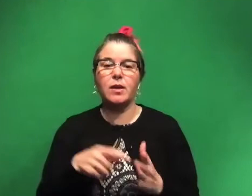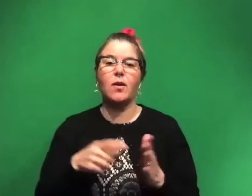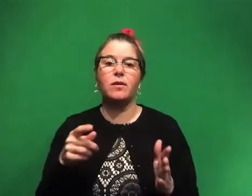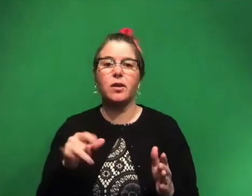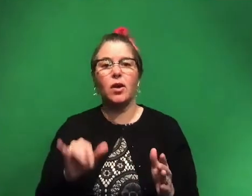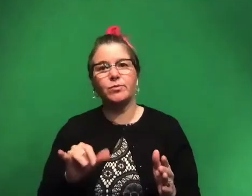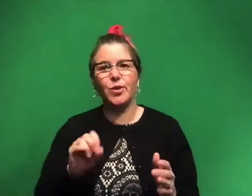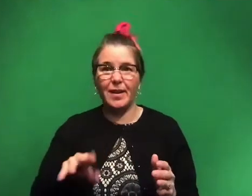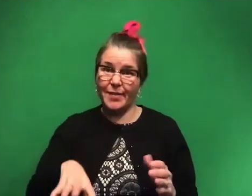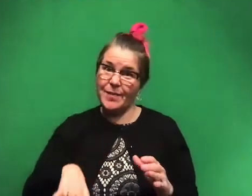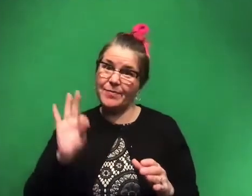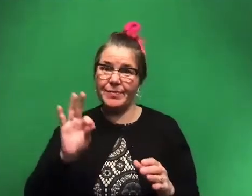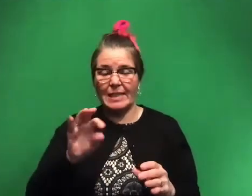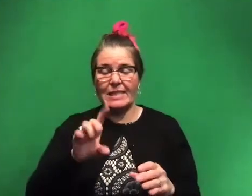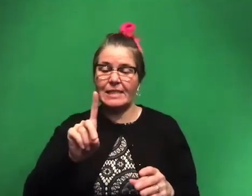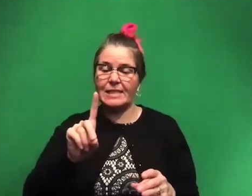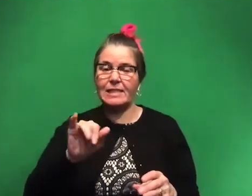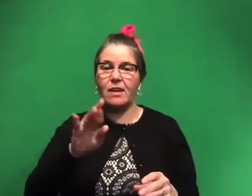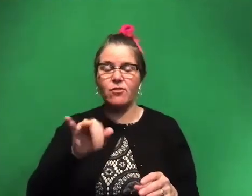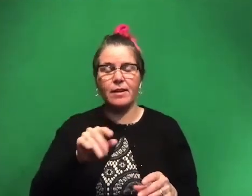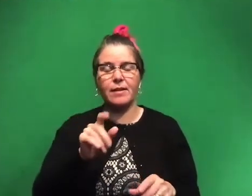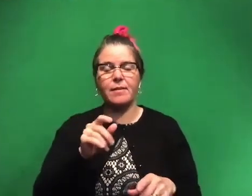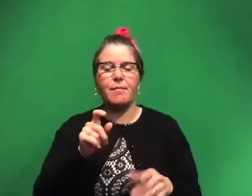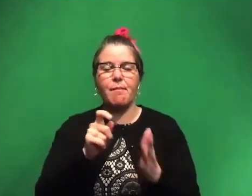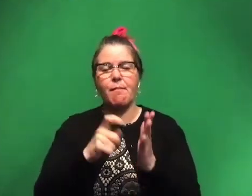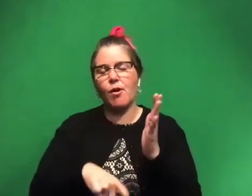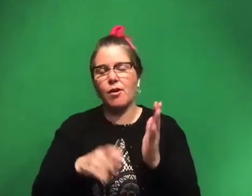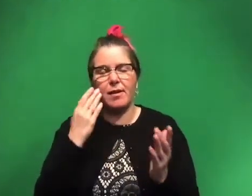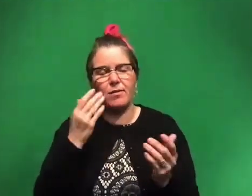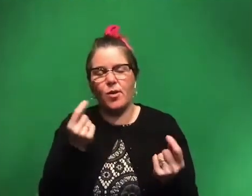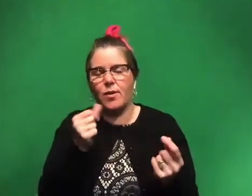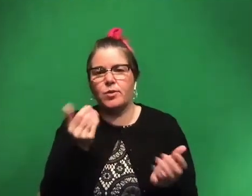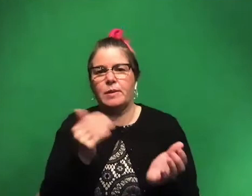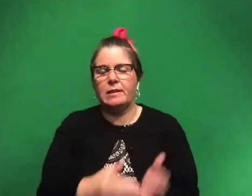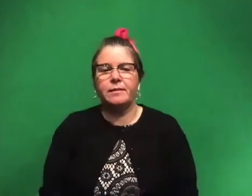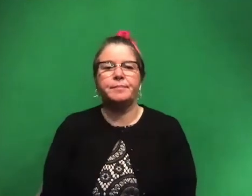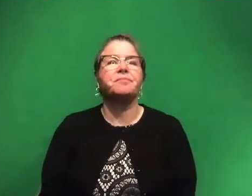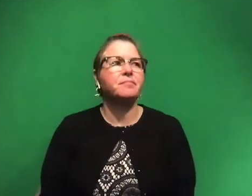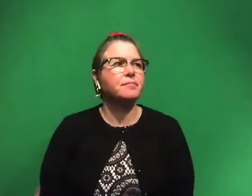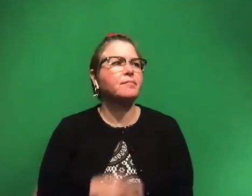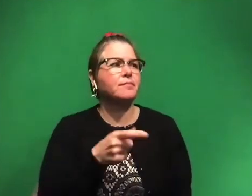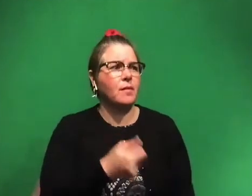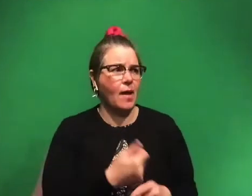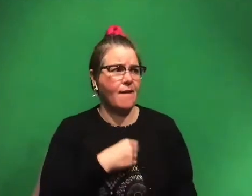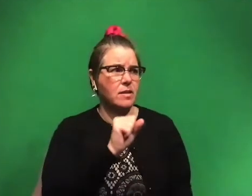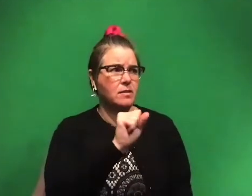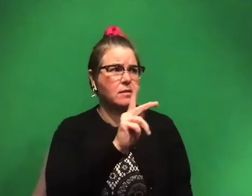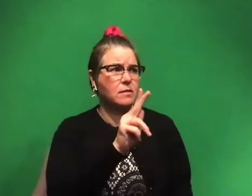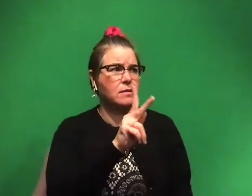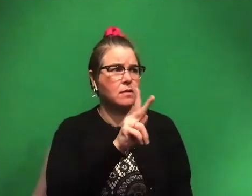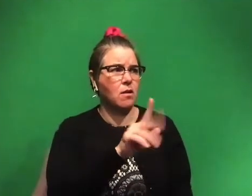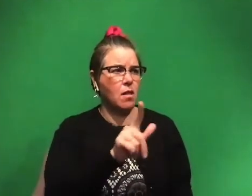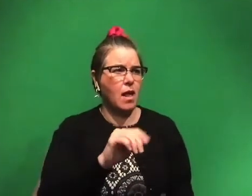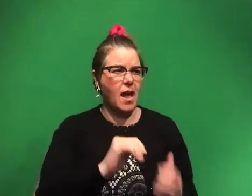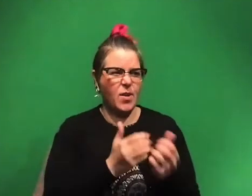we made a discovery mark. Now we know not to go here. Right. Sounds good. Um, when you have a skull, how do you clean out the